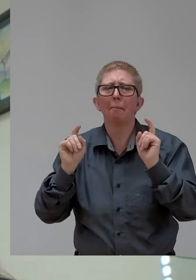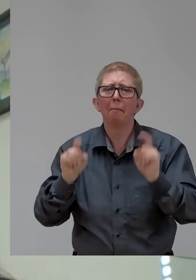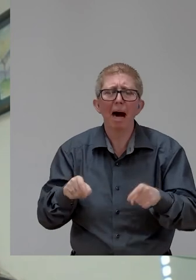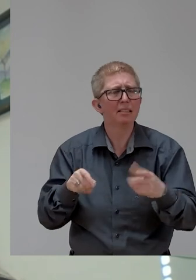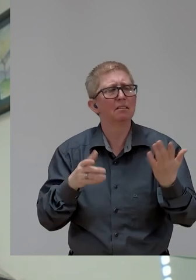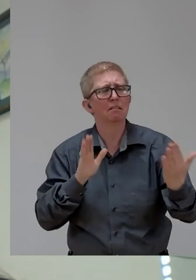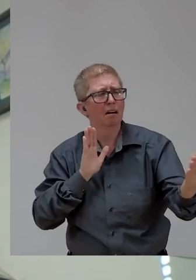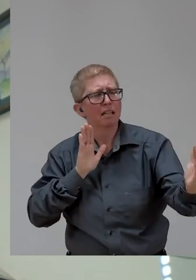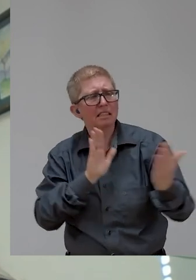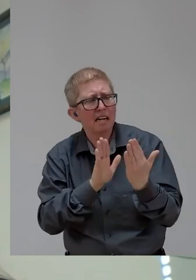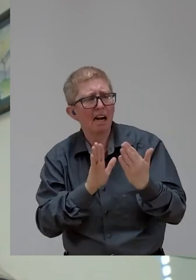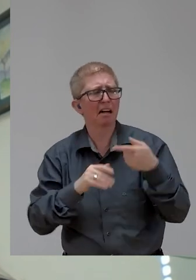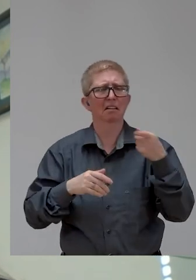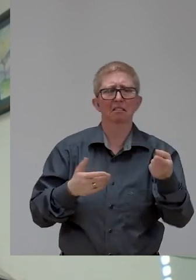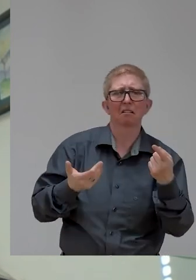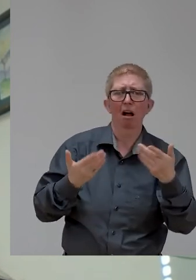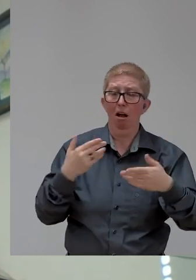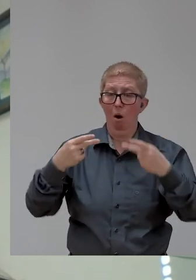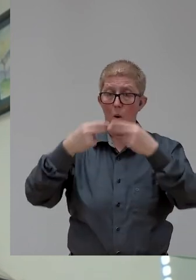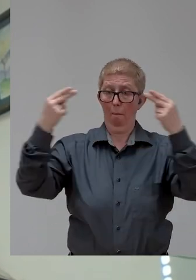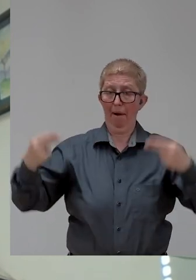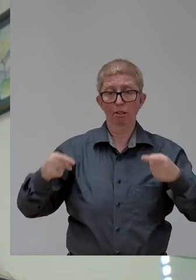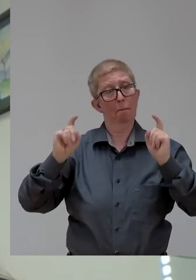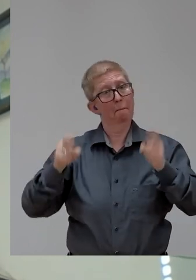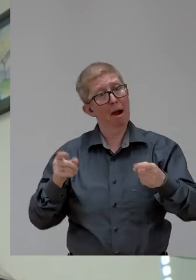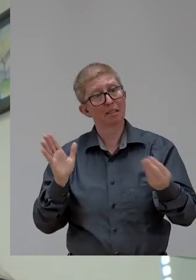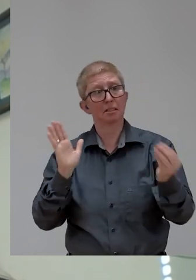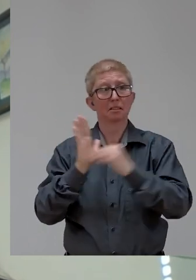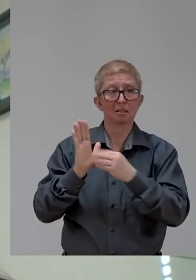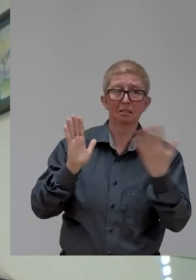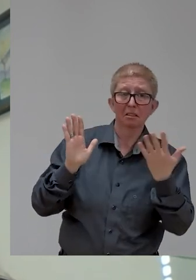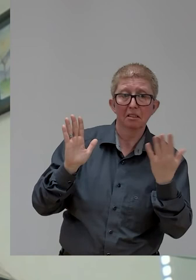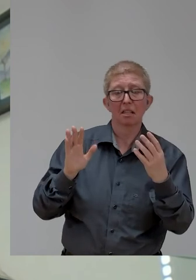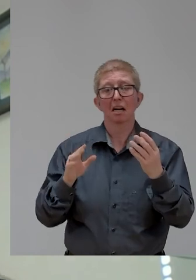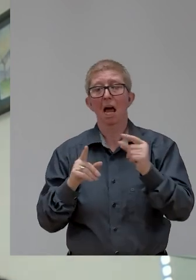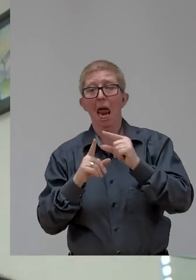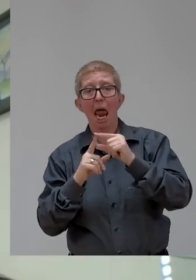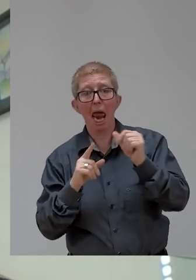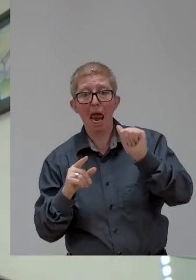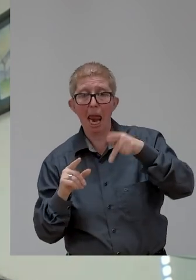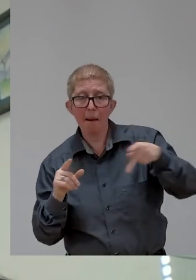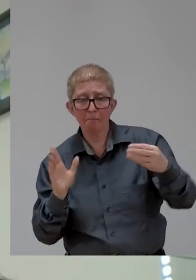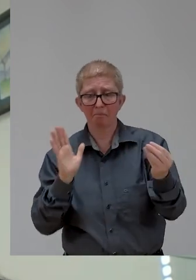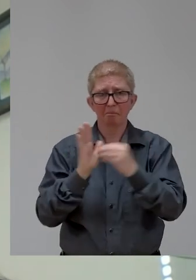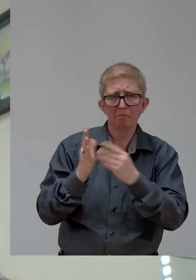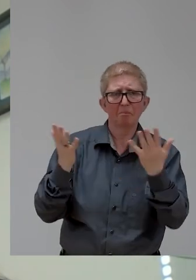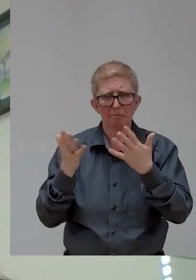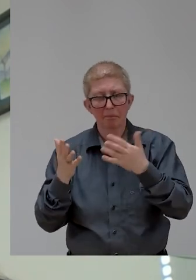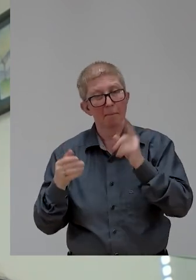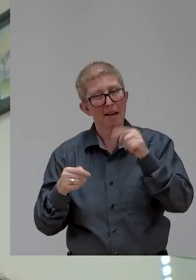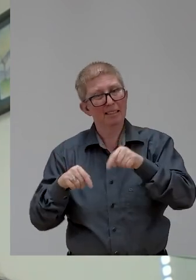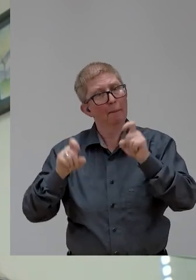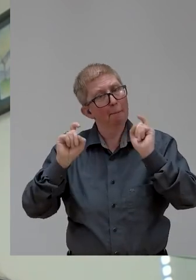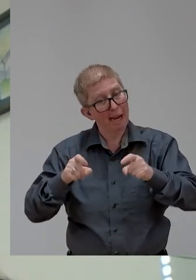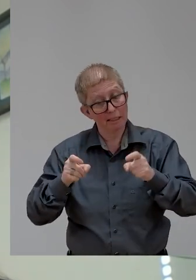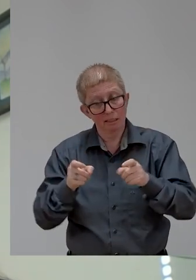And then we can enforce these regulations. And I think it's really important to have bodies in different countries and the global